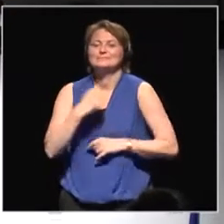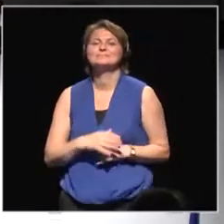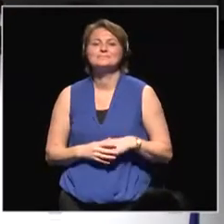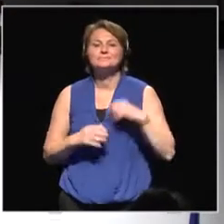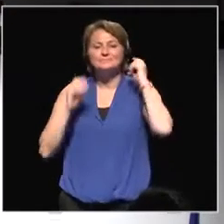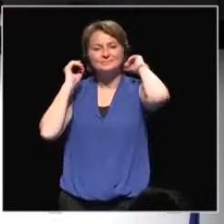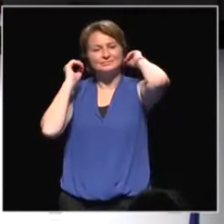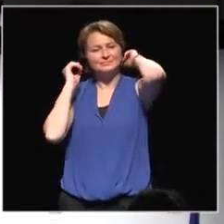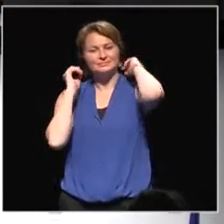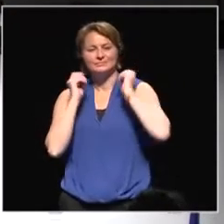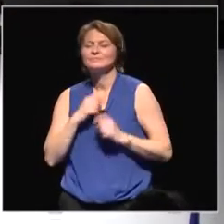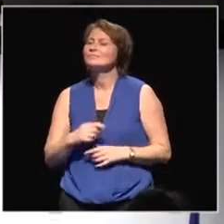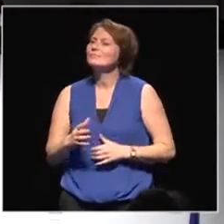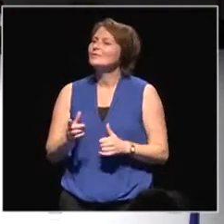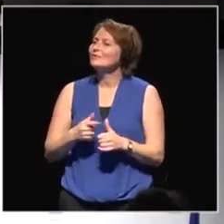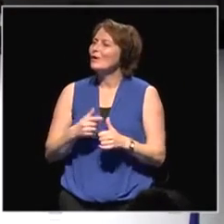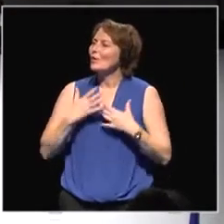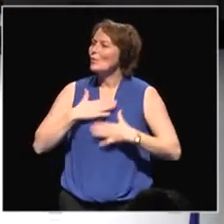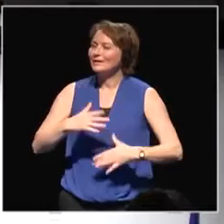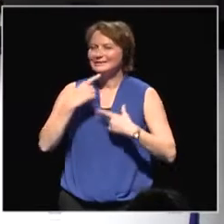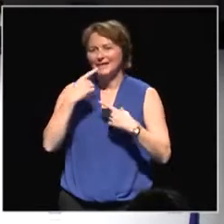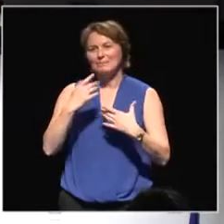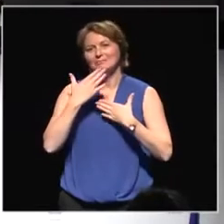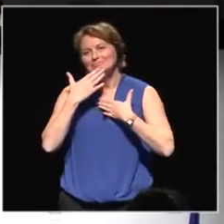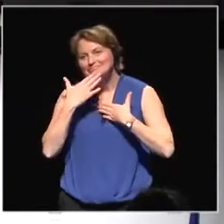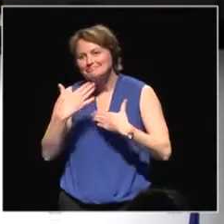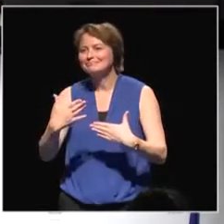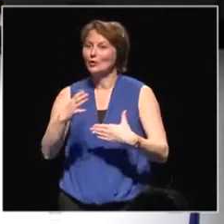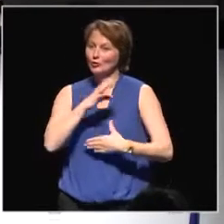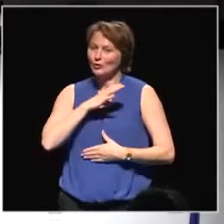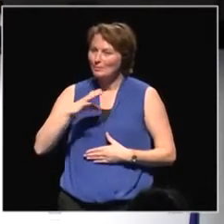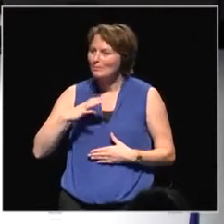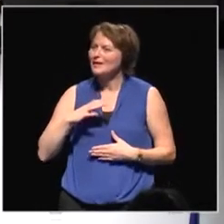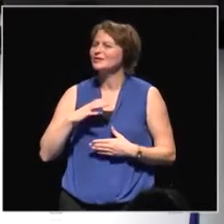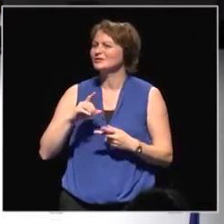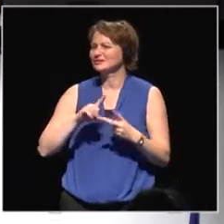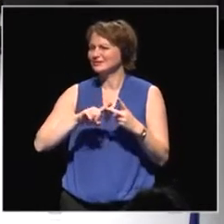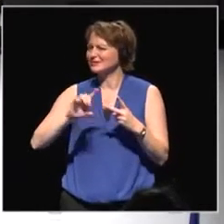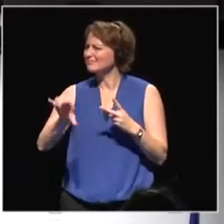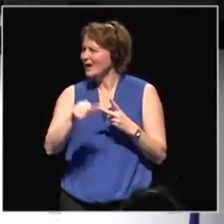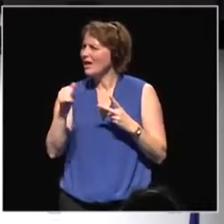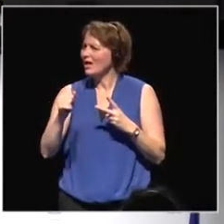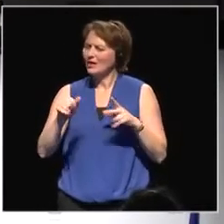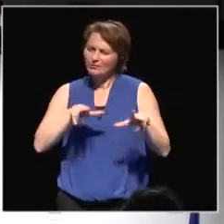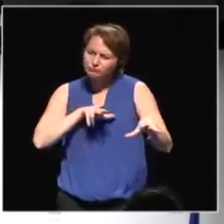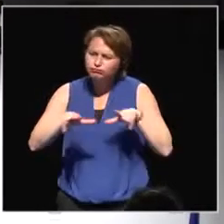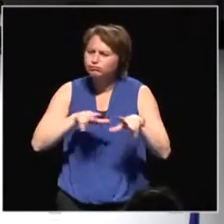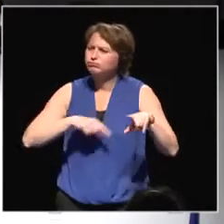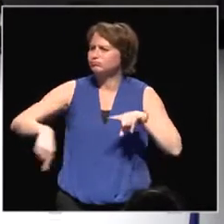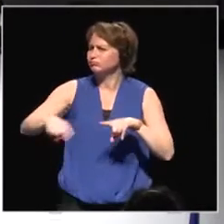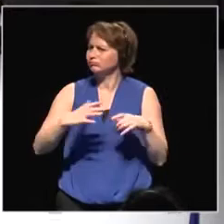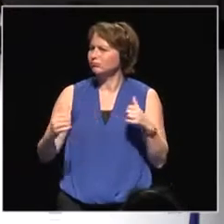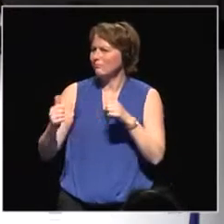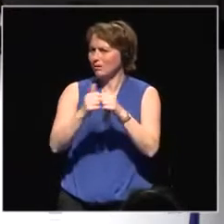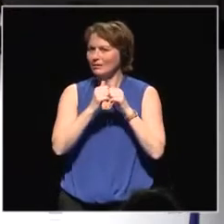firstly to say I'm very grateful to the commission and to the other organizing partners to be able